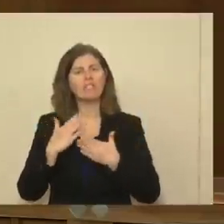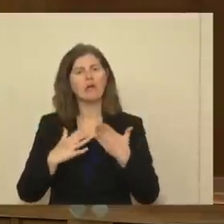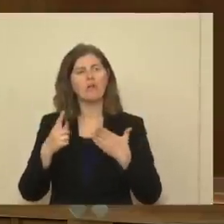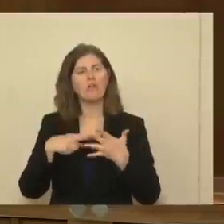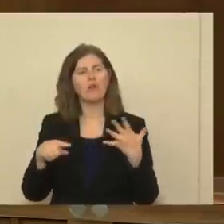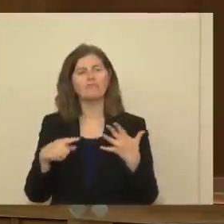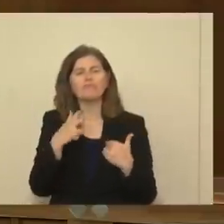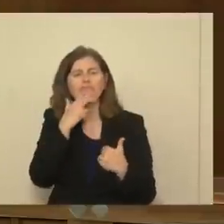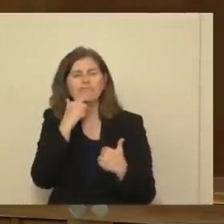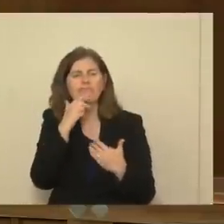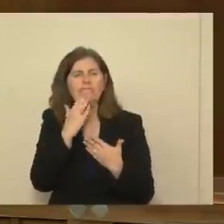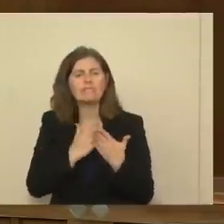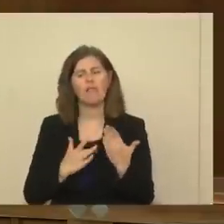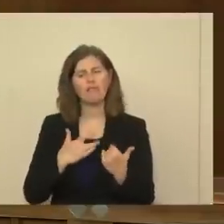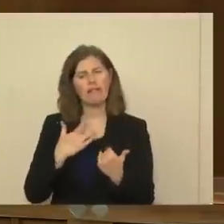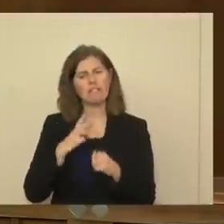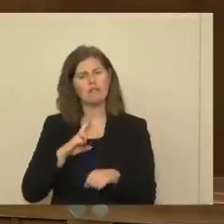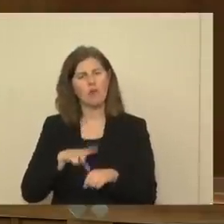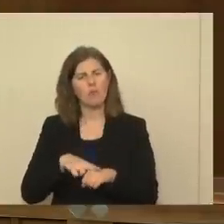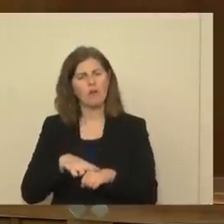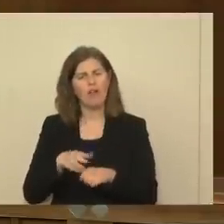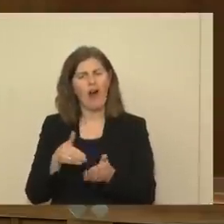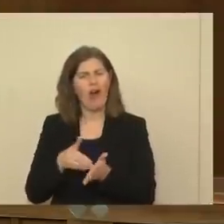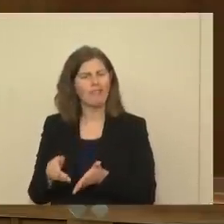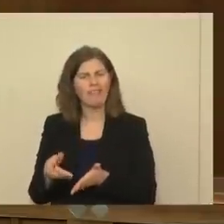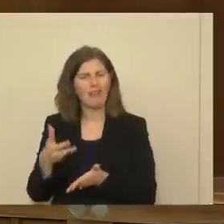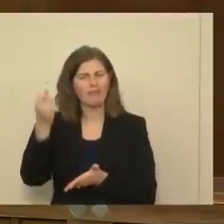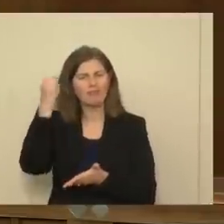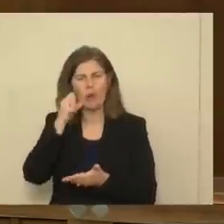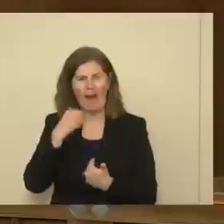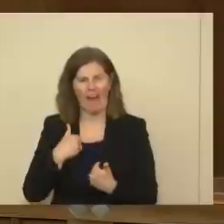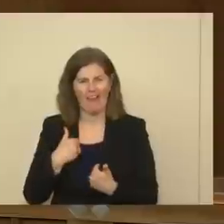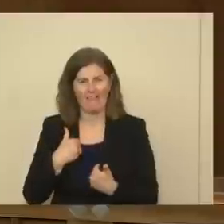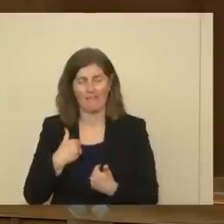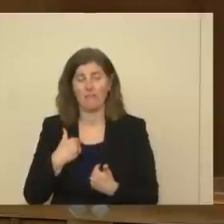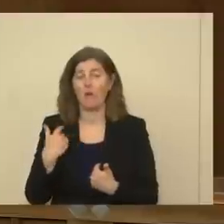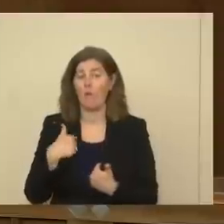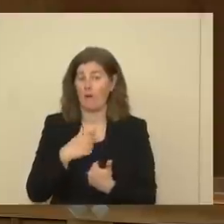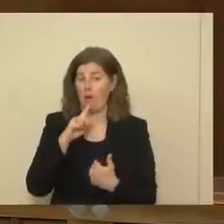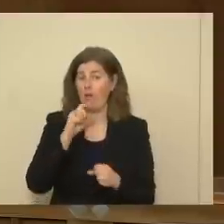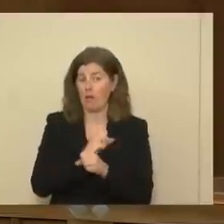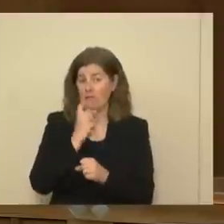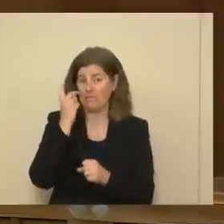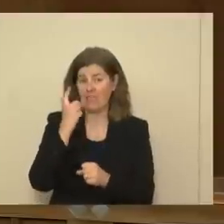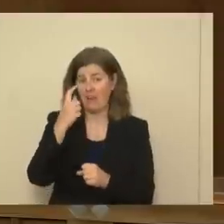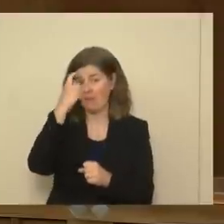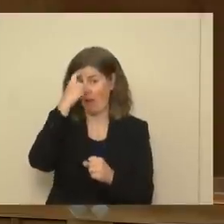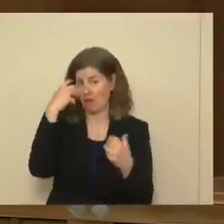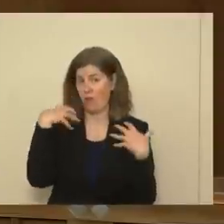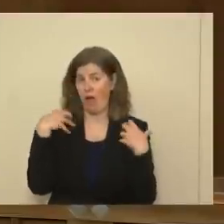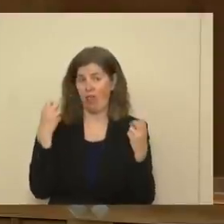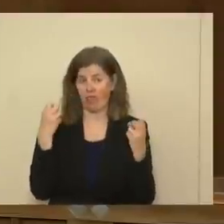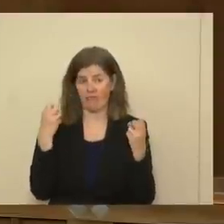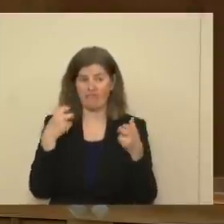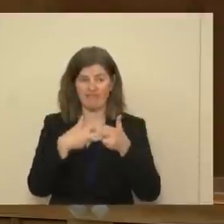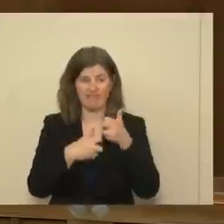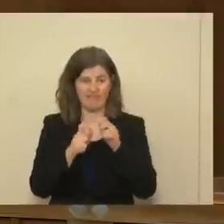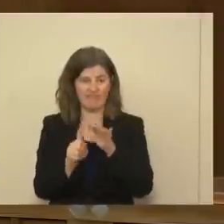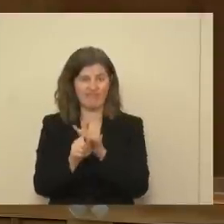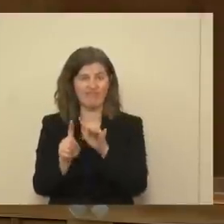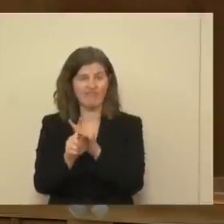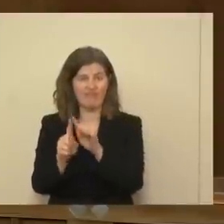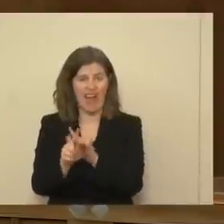of those little pieces of normalcy that they don't often get. We are seeing that mental health issues and